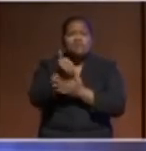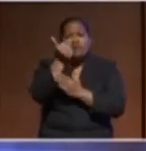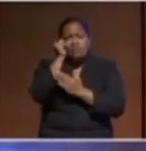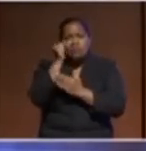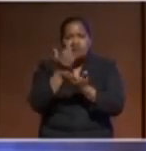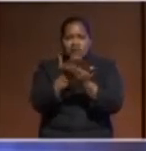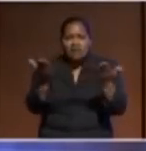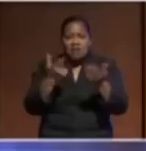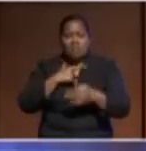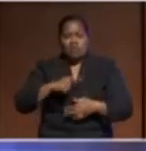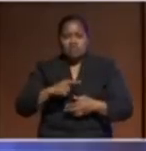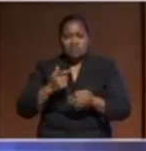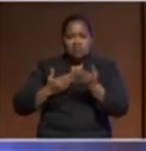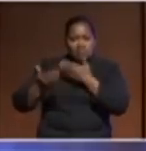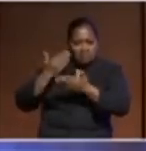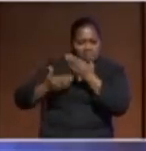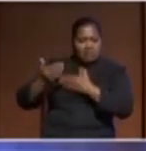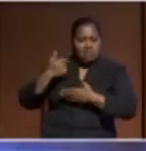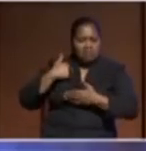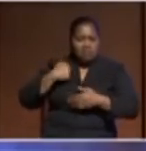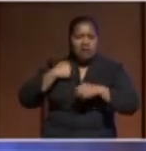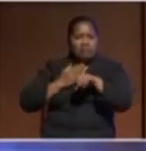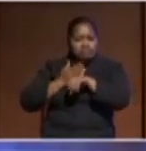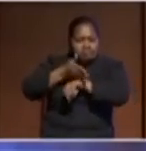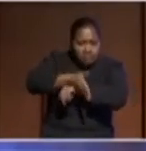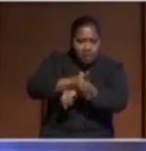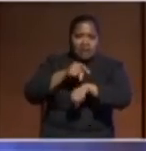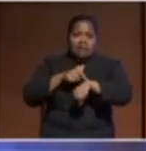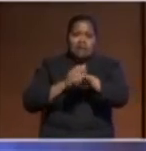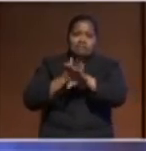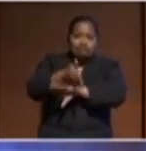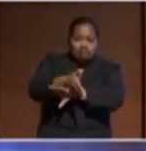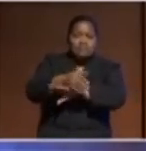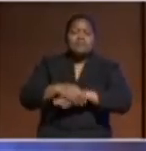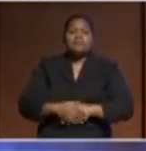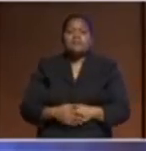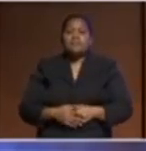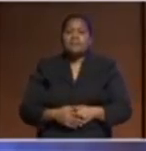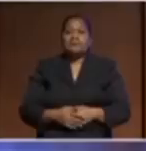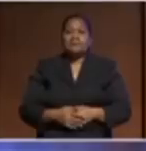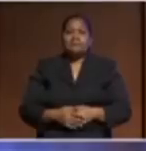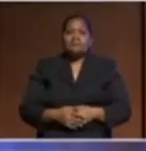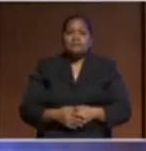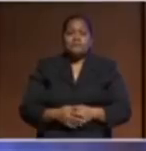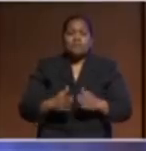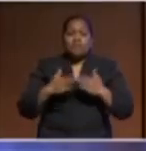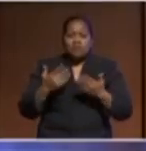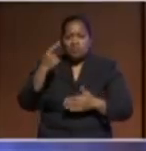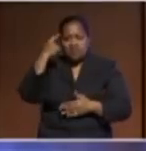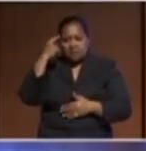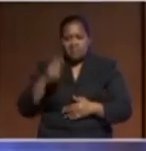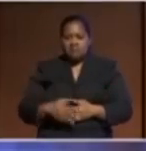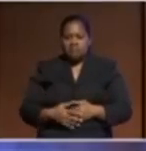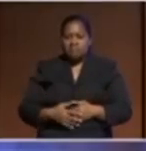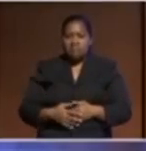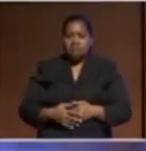told off by the MC that I've gone way over time so I think it's been a really